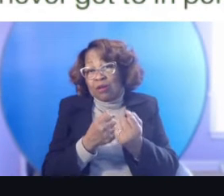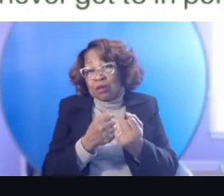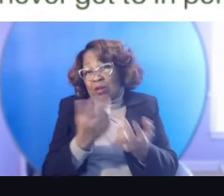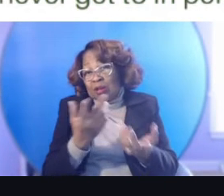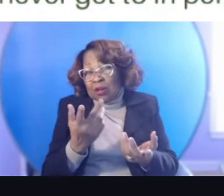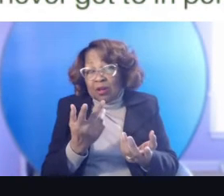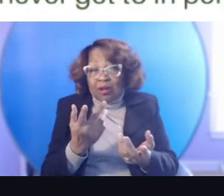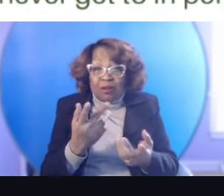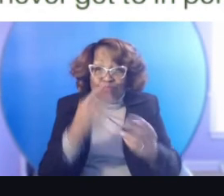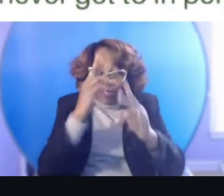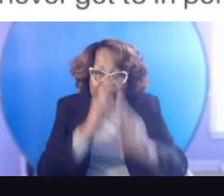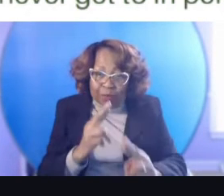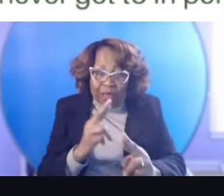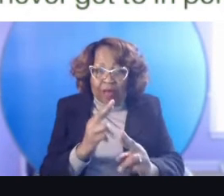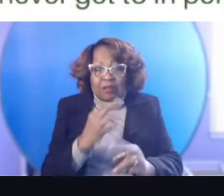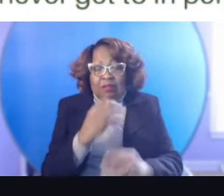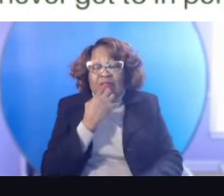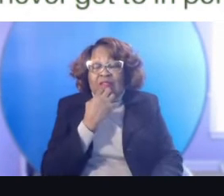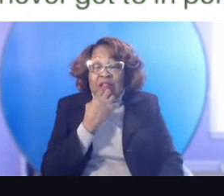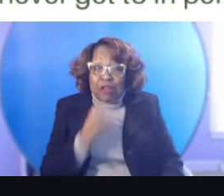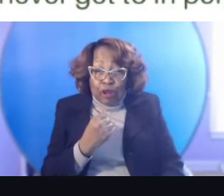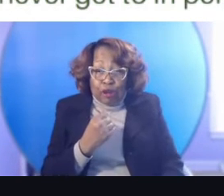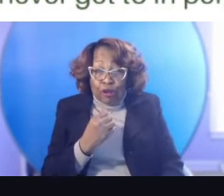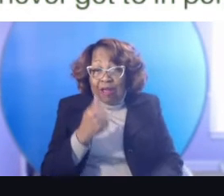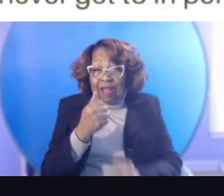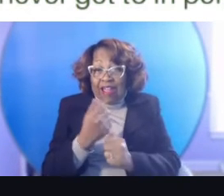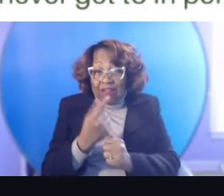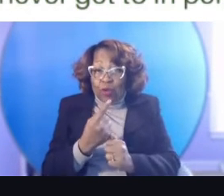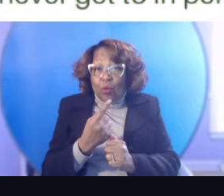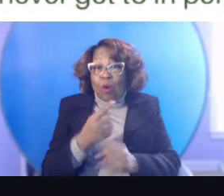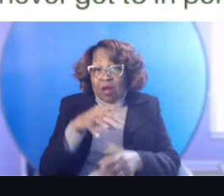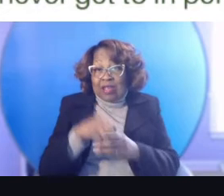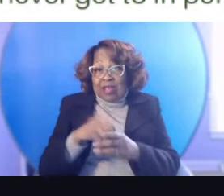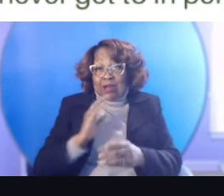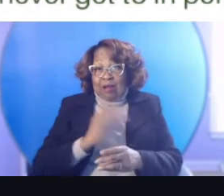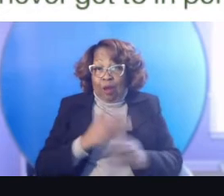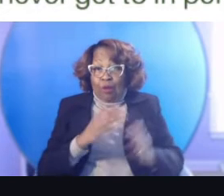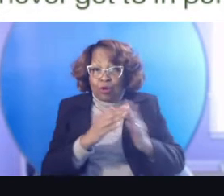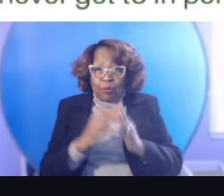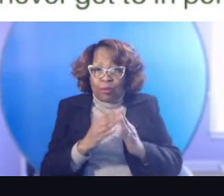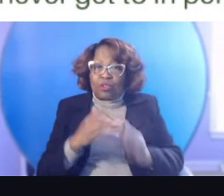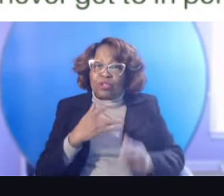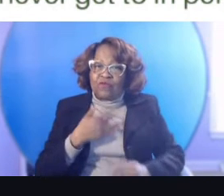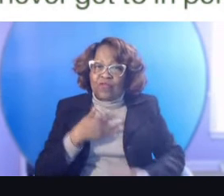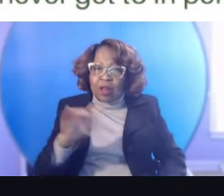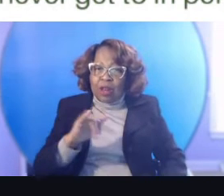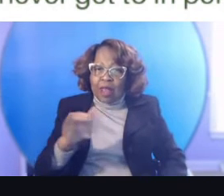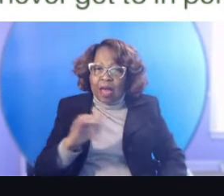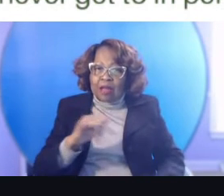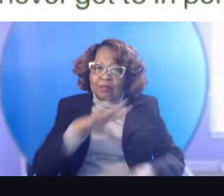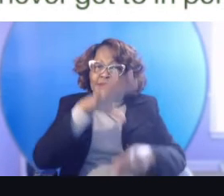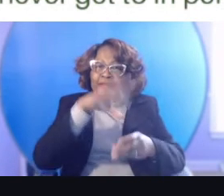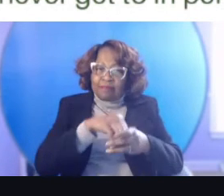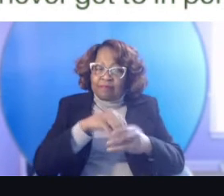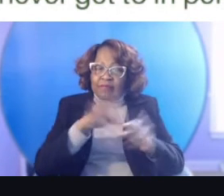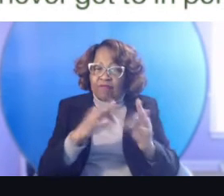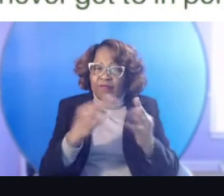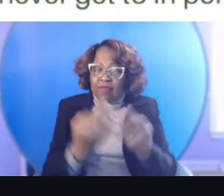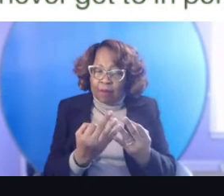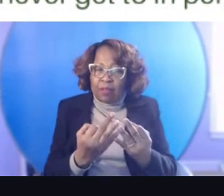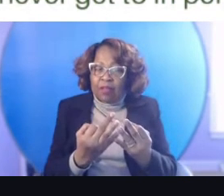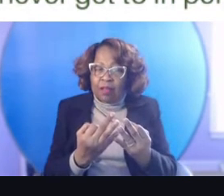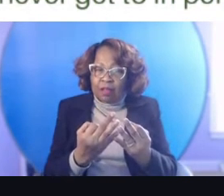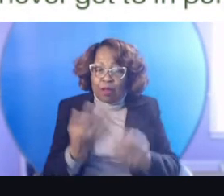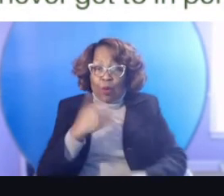is in the we, so we grow community, I want them to feel as if they're part of our family. We want them to feel like, uh, we